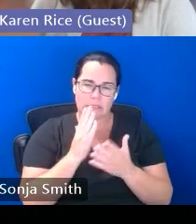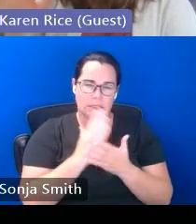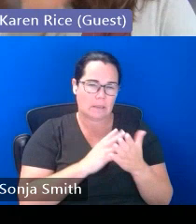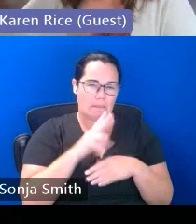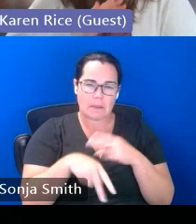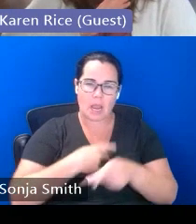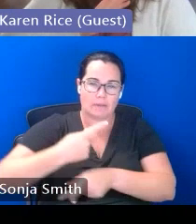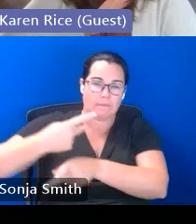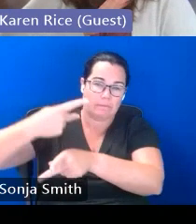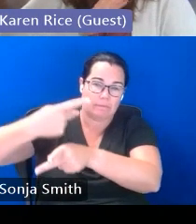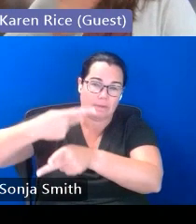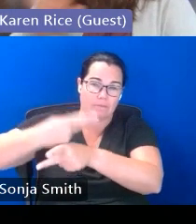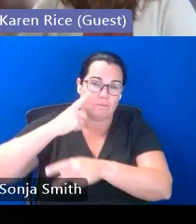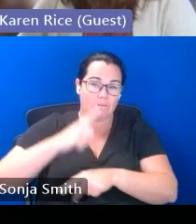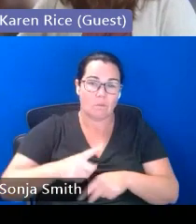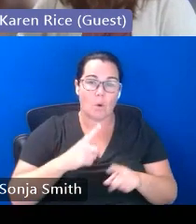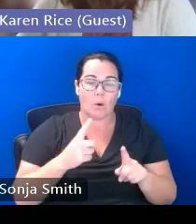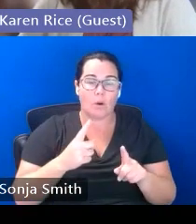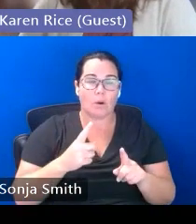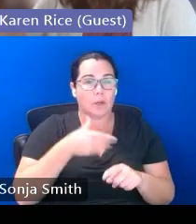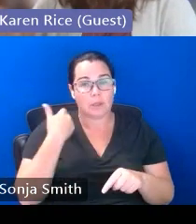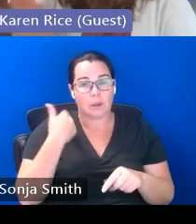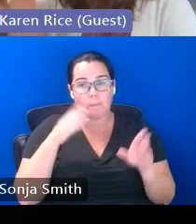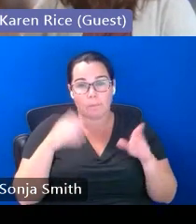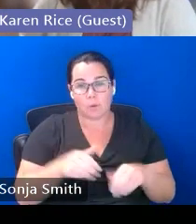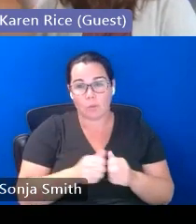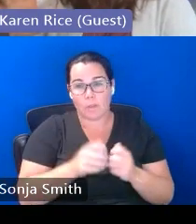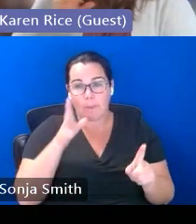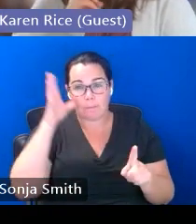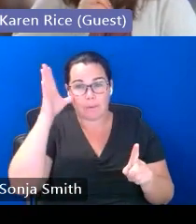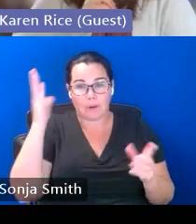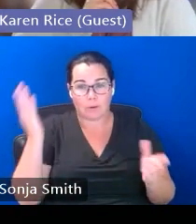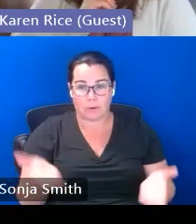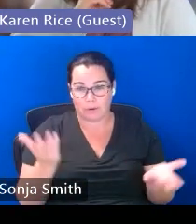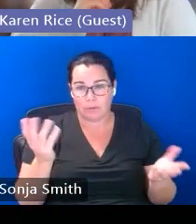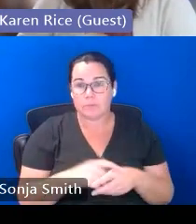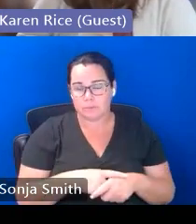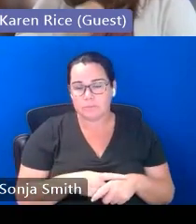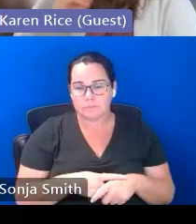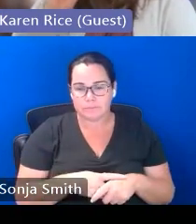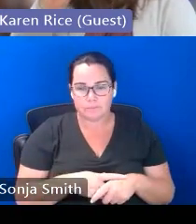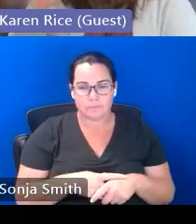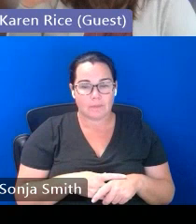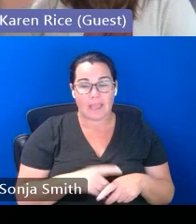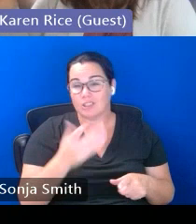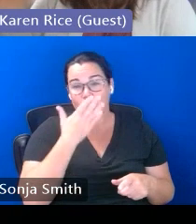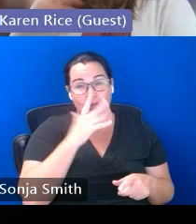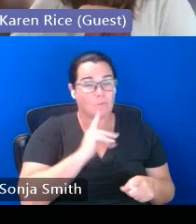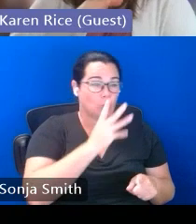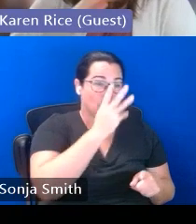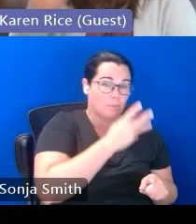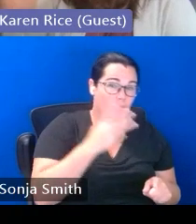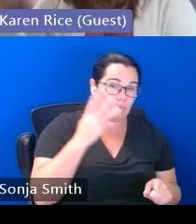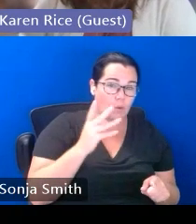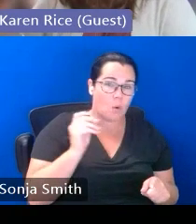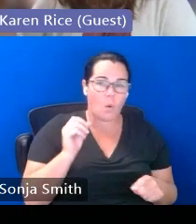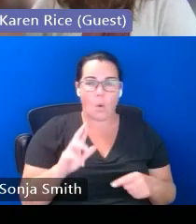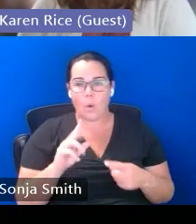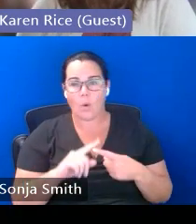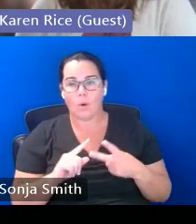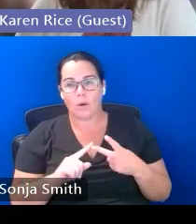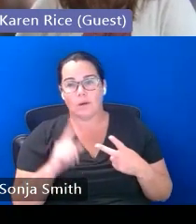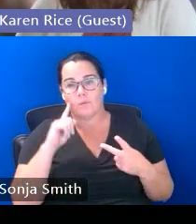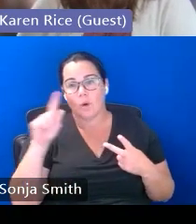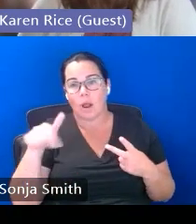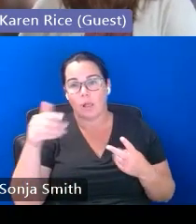youth and i would say that's a good practice for any unaccompanied youth regardless of if it's an an immigrant student or if it's just another